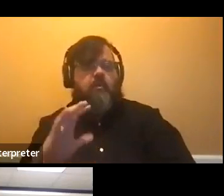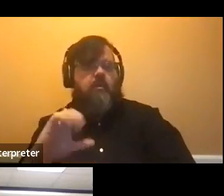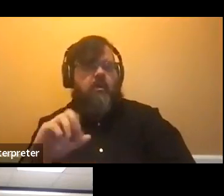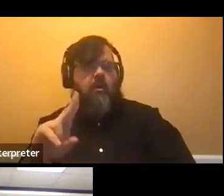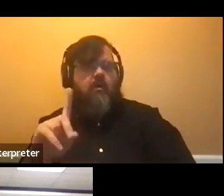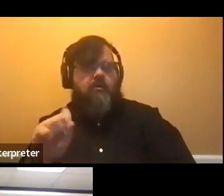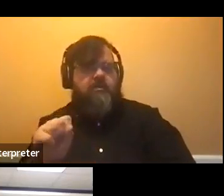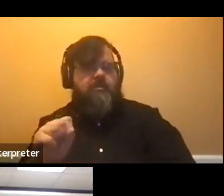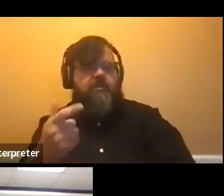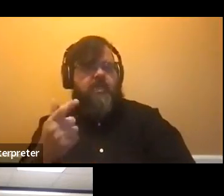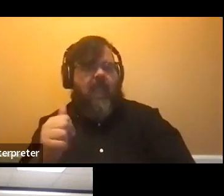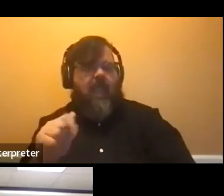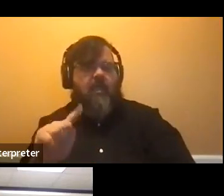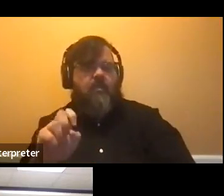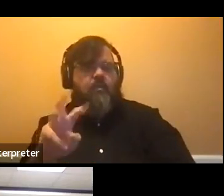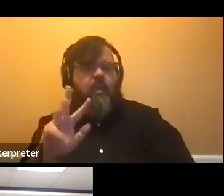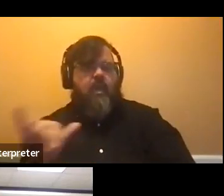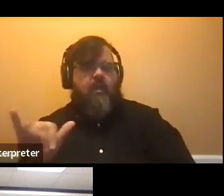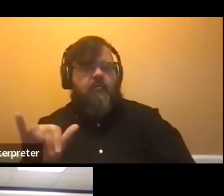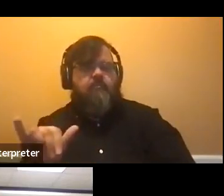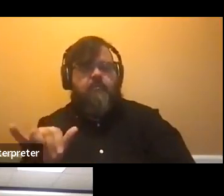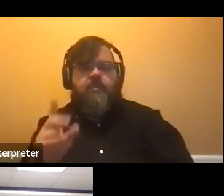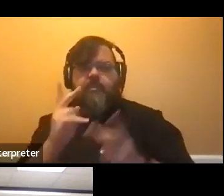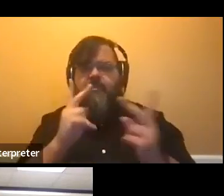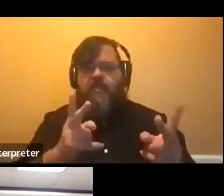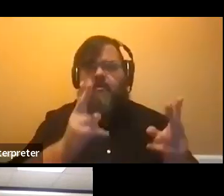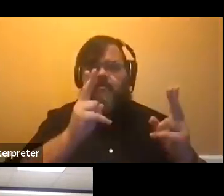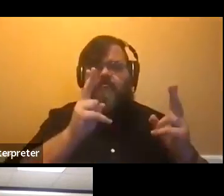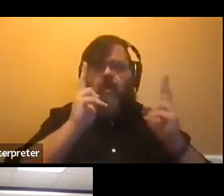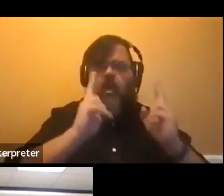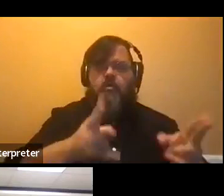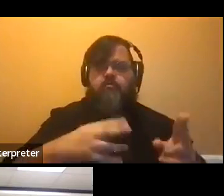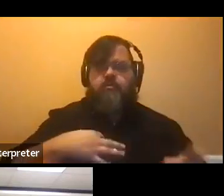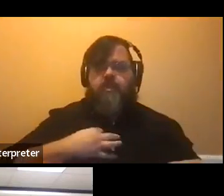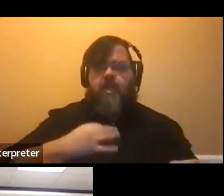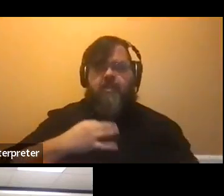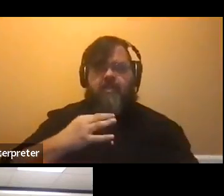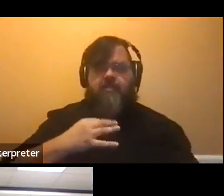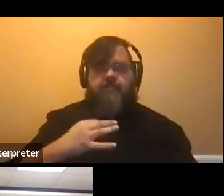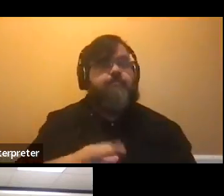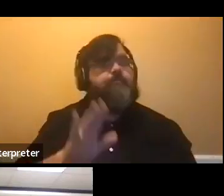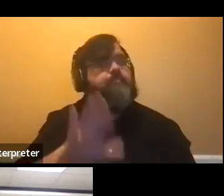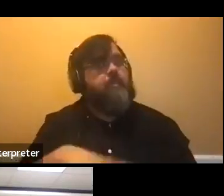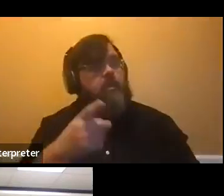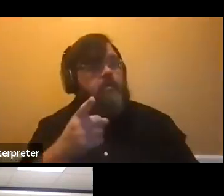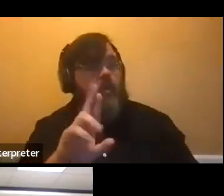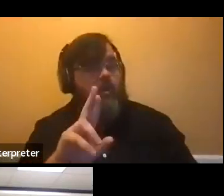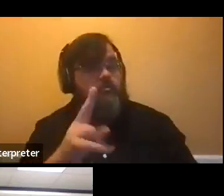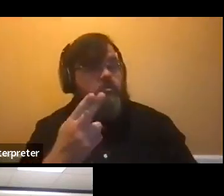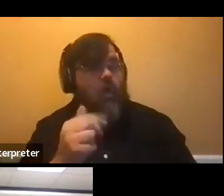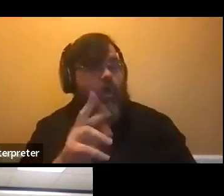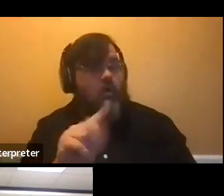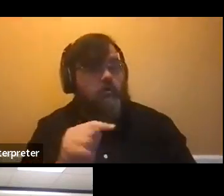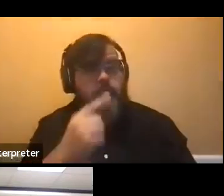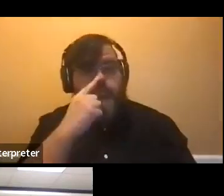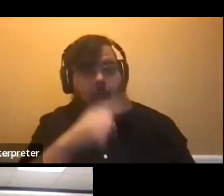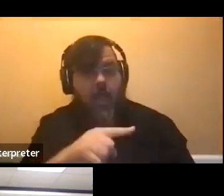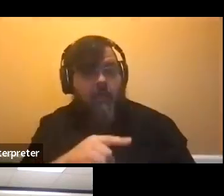honors application. Um, Dr. Hart, can you speak about what's required, um, in that honors application?